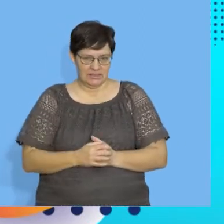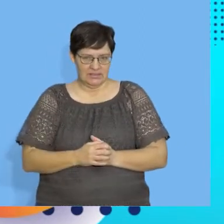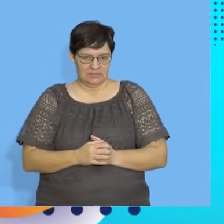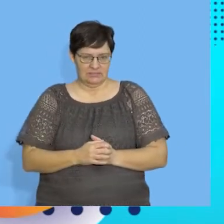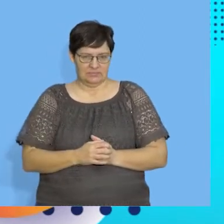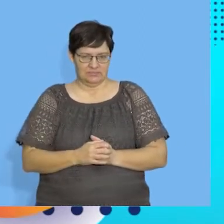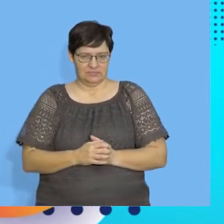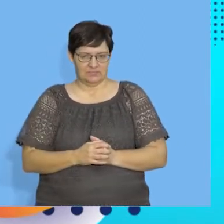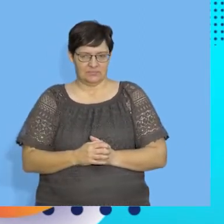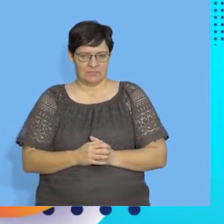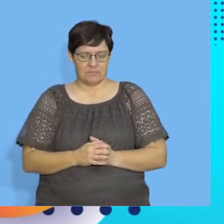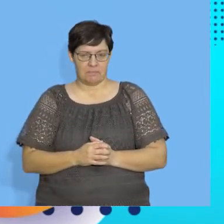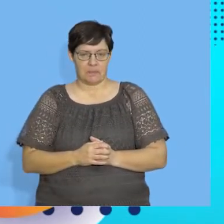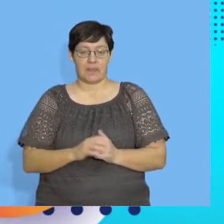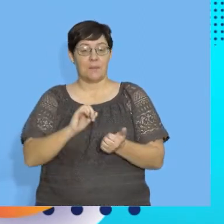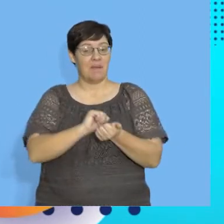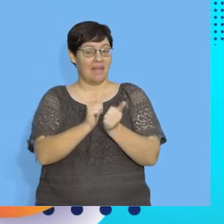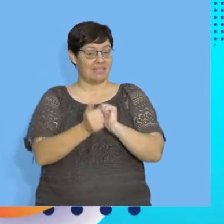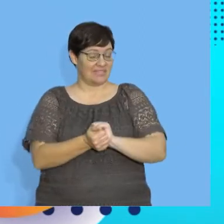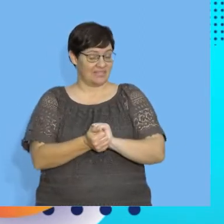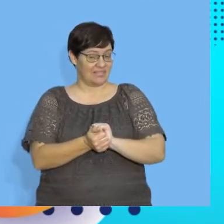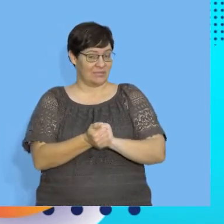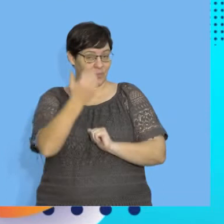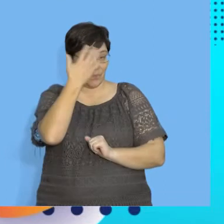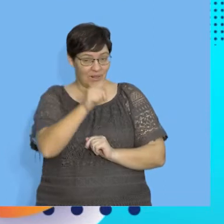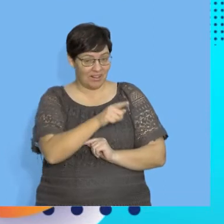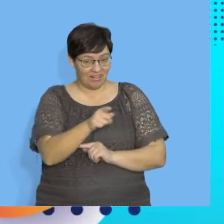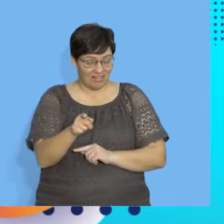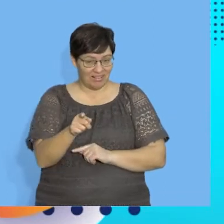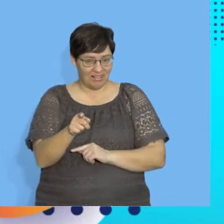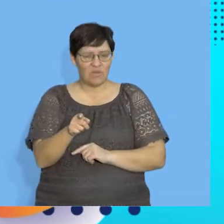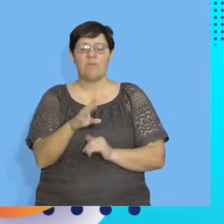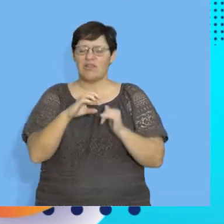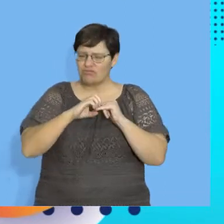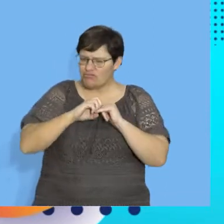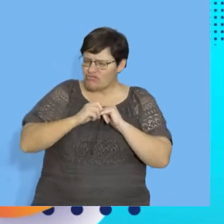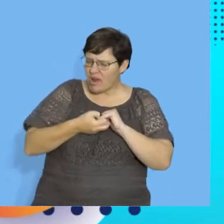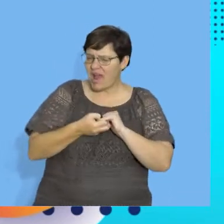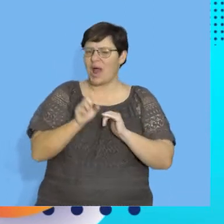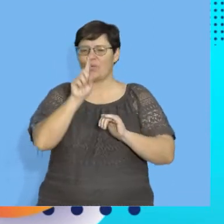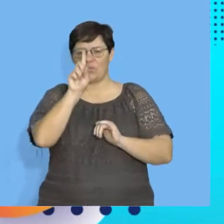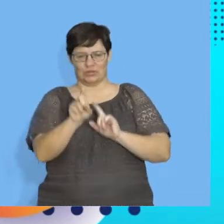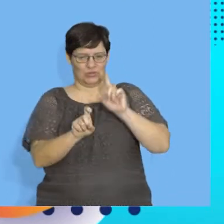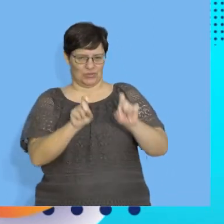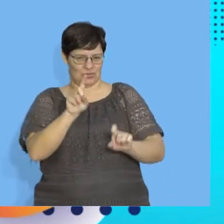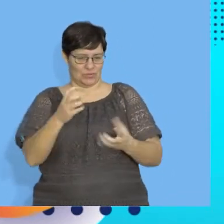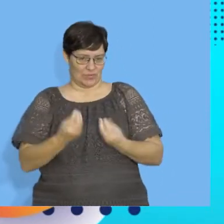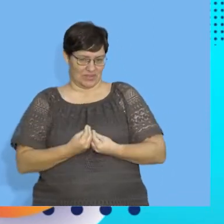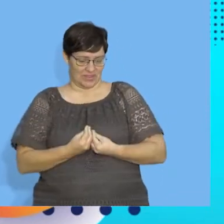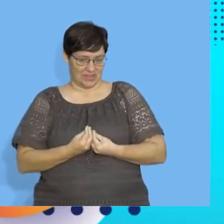And doing your maths out there, remember I'd like you to try some of the questions with me.